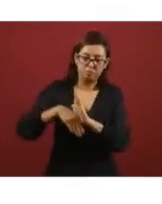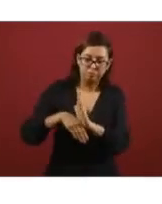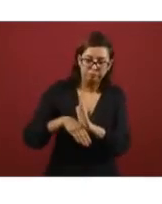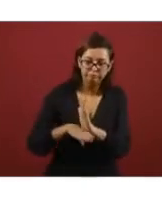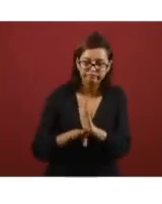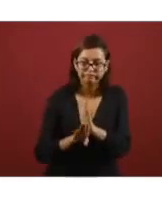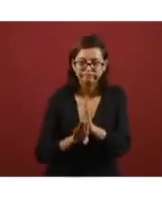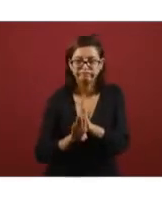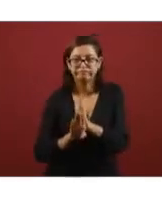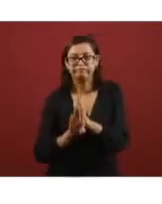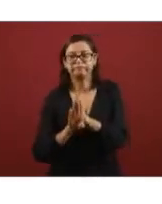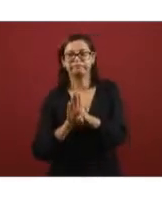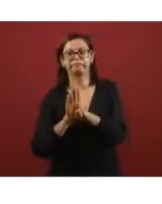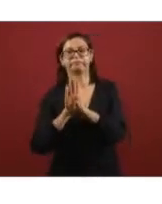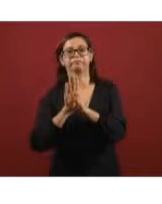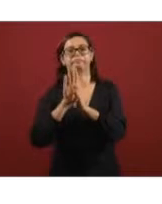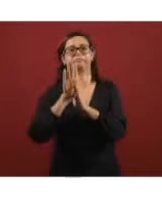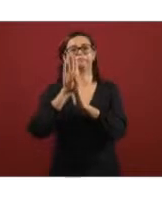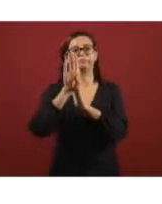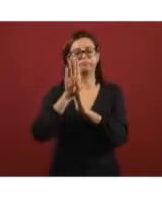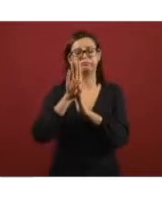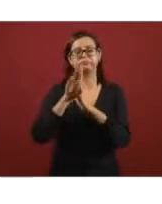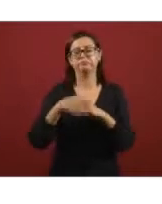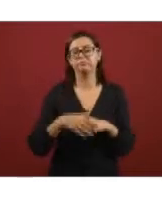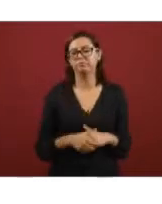production and